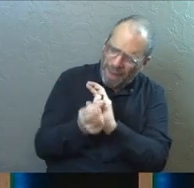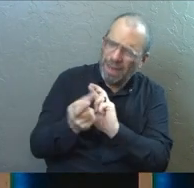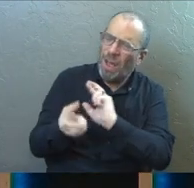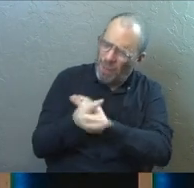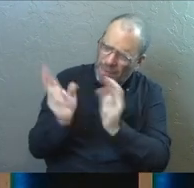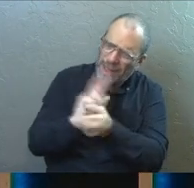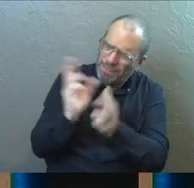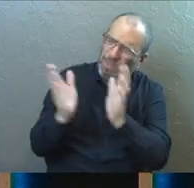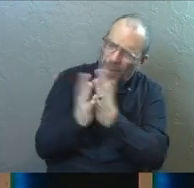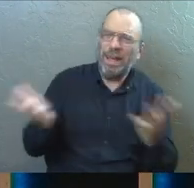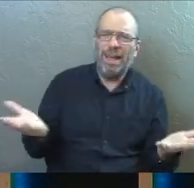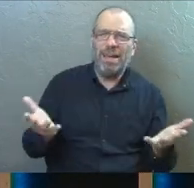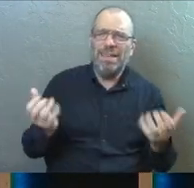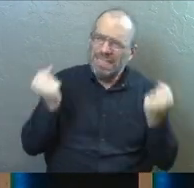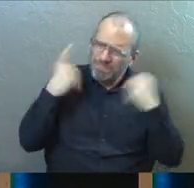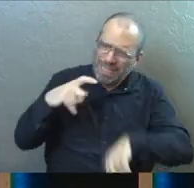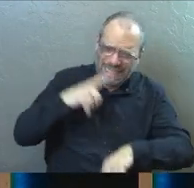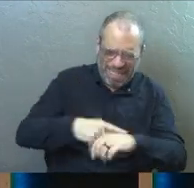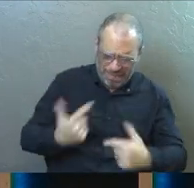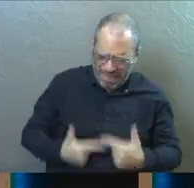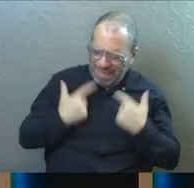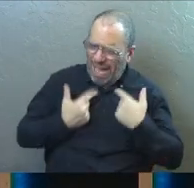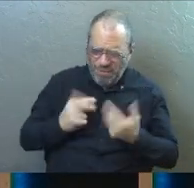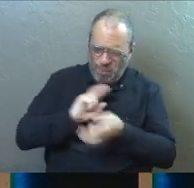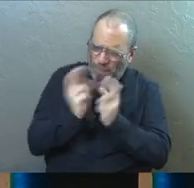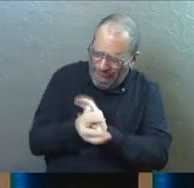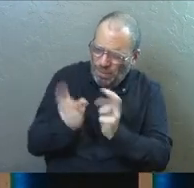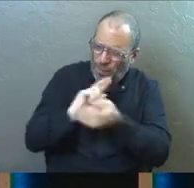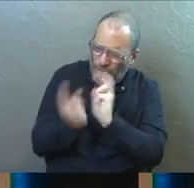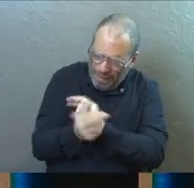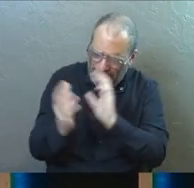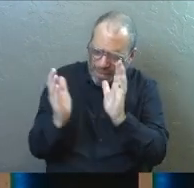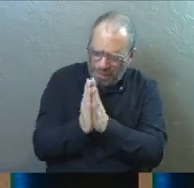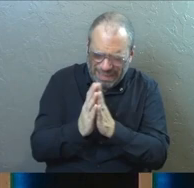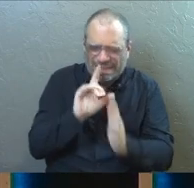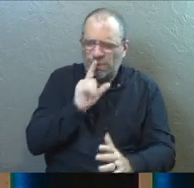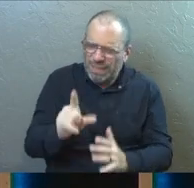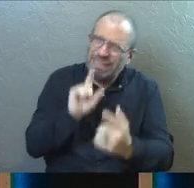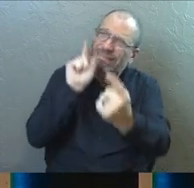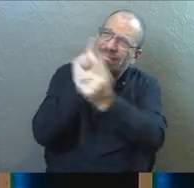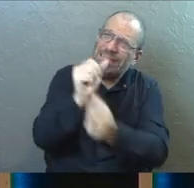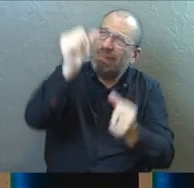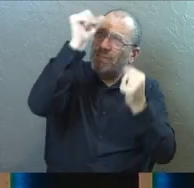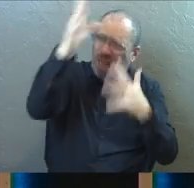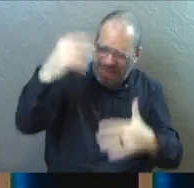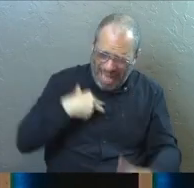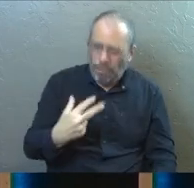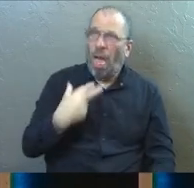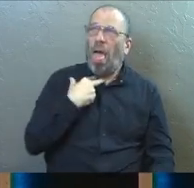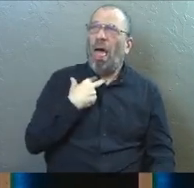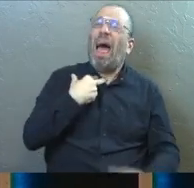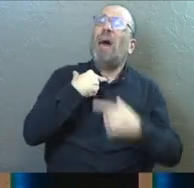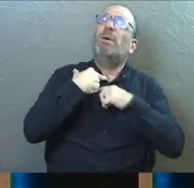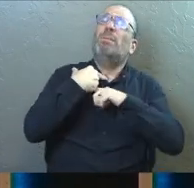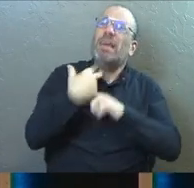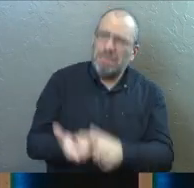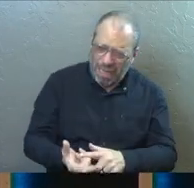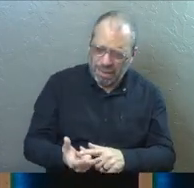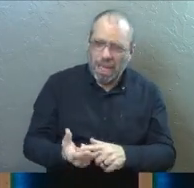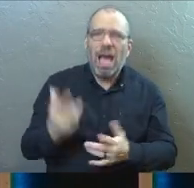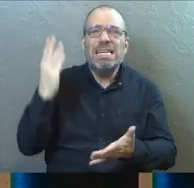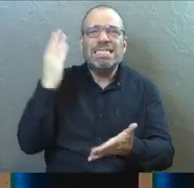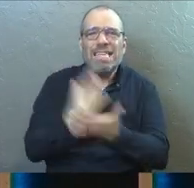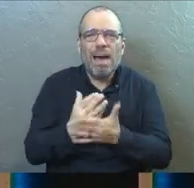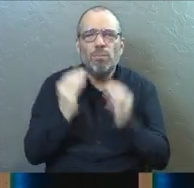Repent and pray as many times and as long as it takes. Desperately go to God and say, I want to be unstuck. Stop